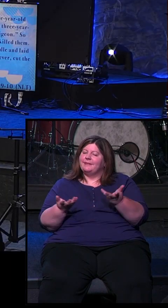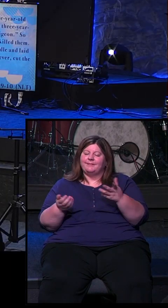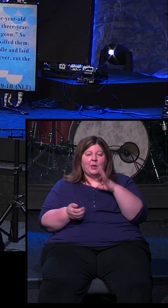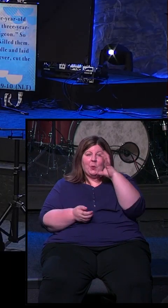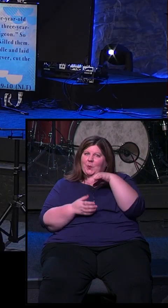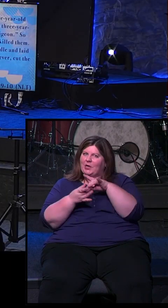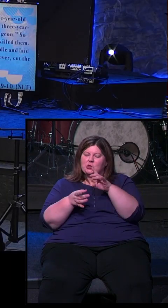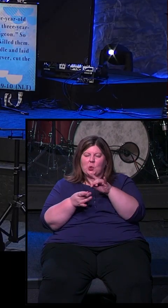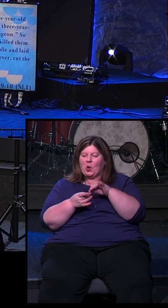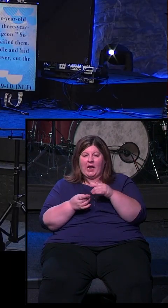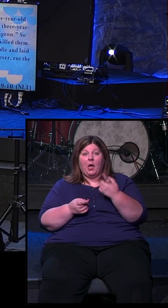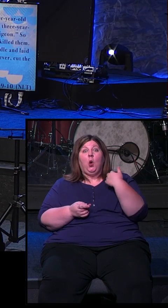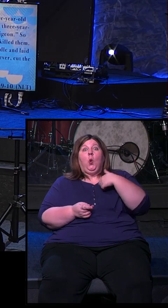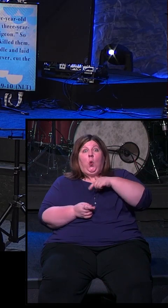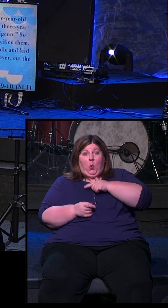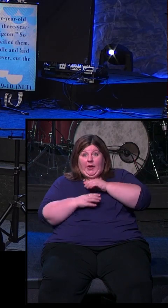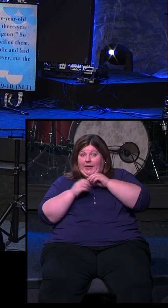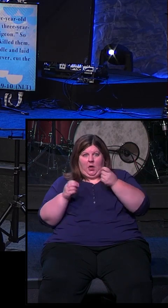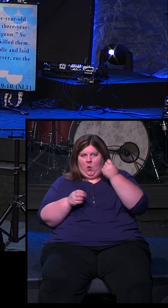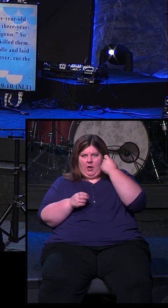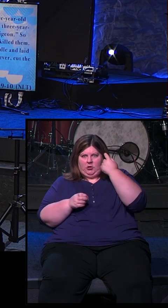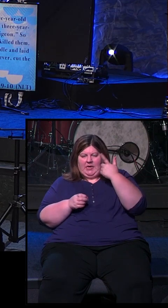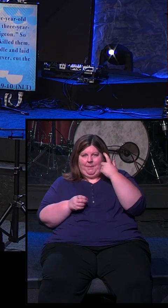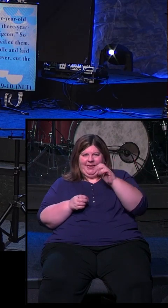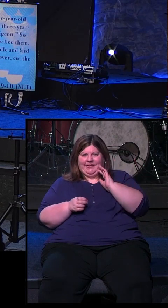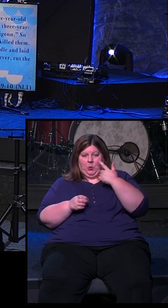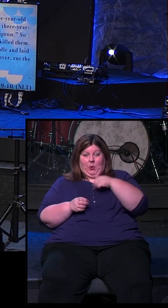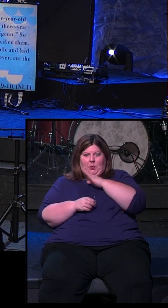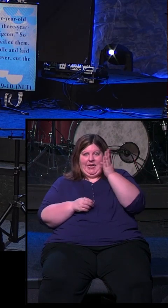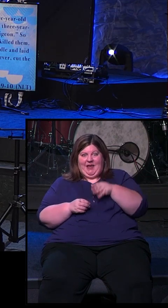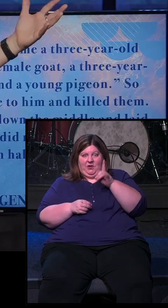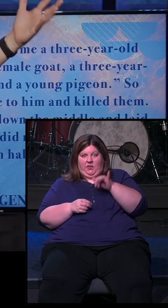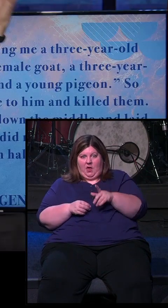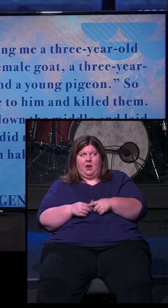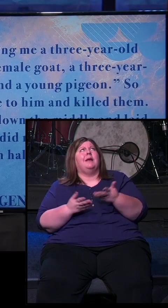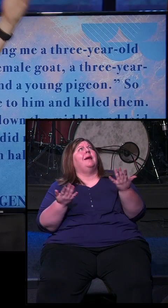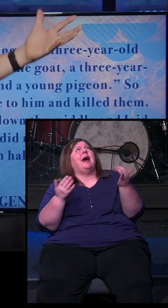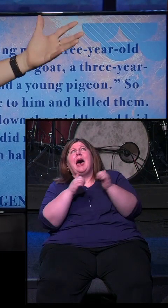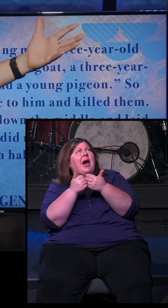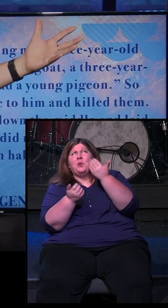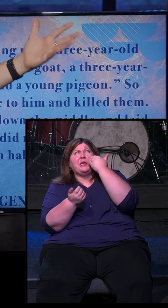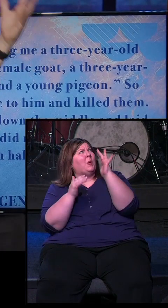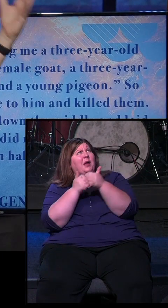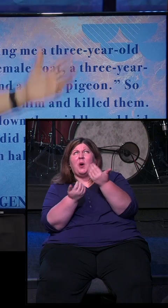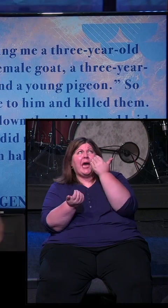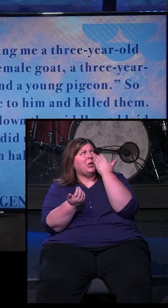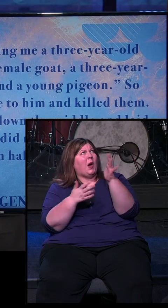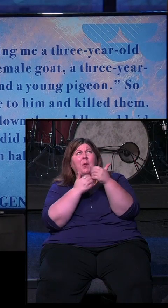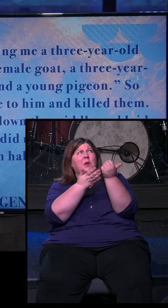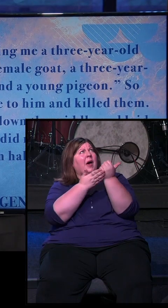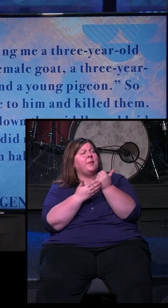stories that just makes no sense to us out of context in our world. So Abraham is literally like, God, how do I know you're going to come through?